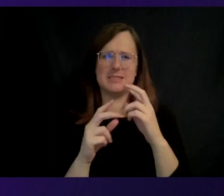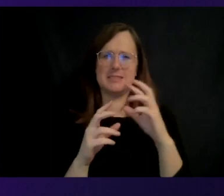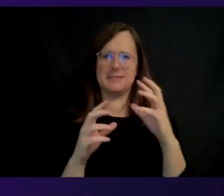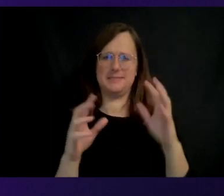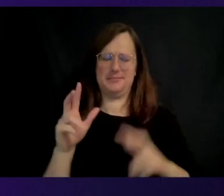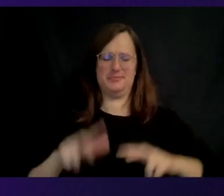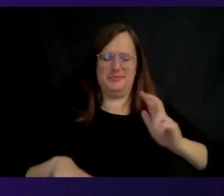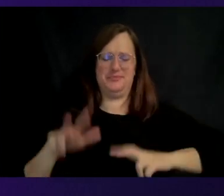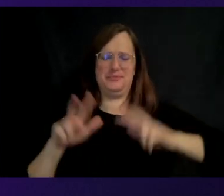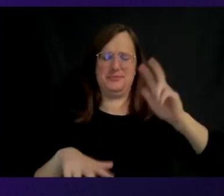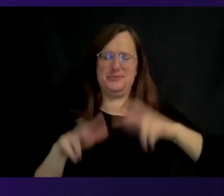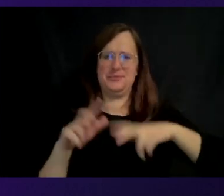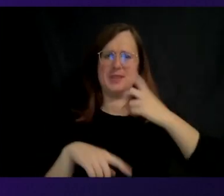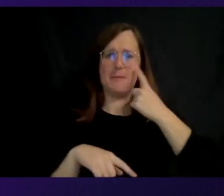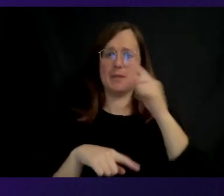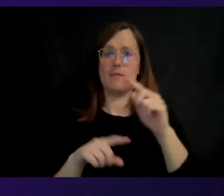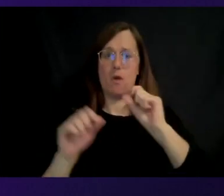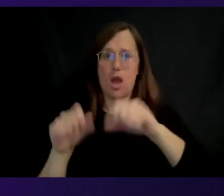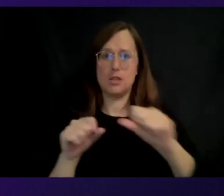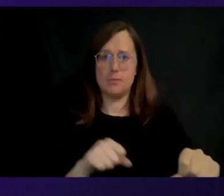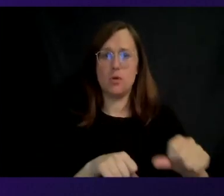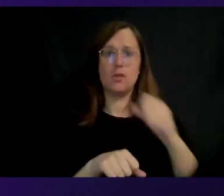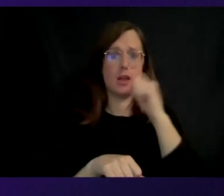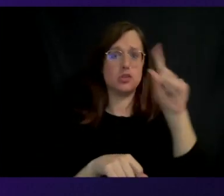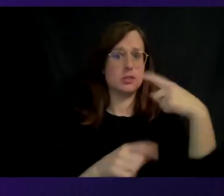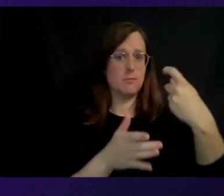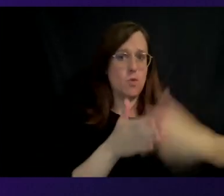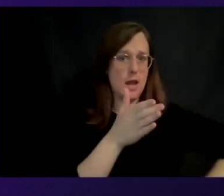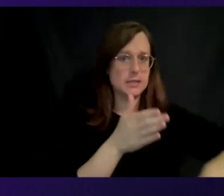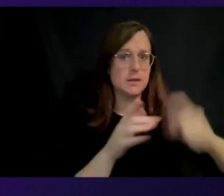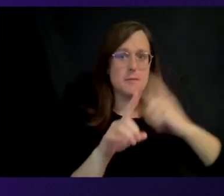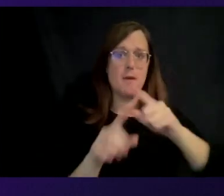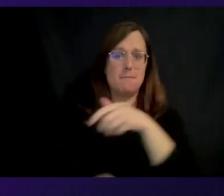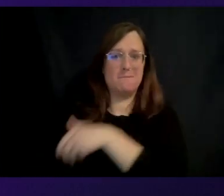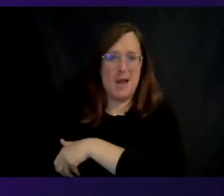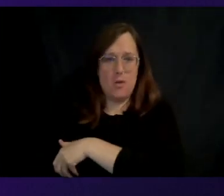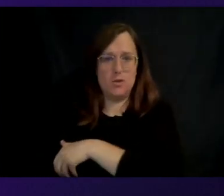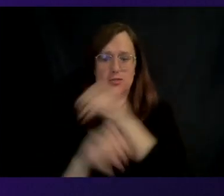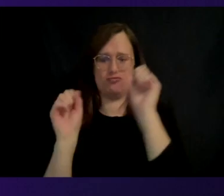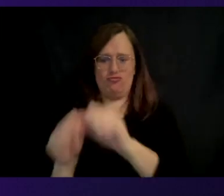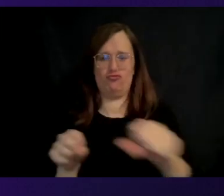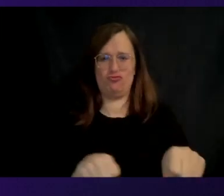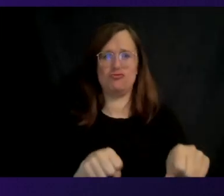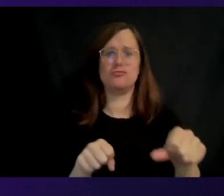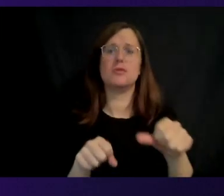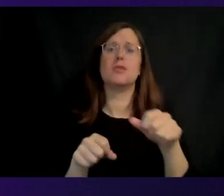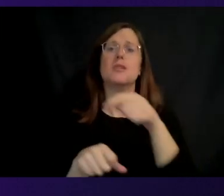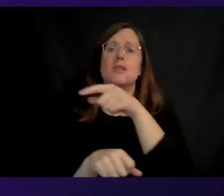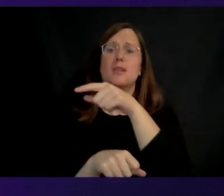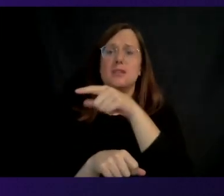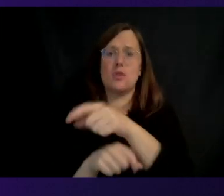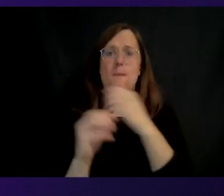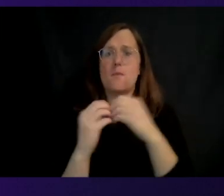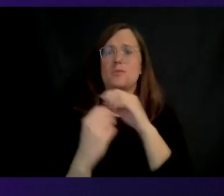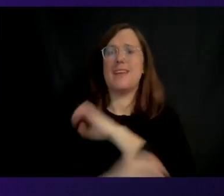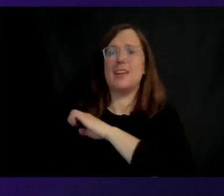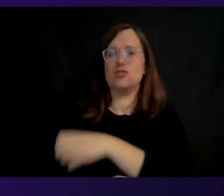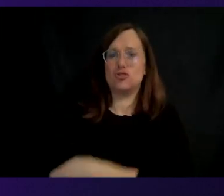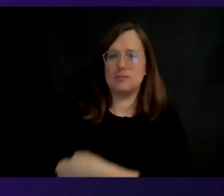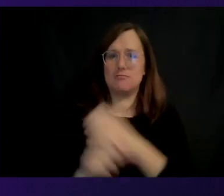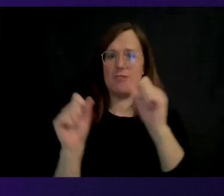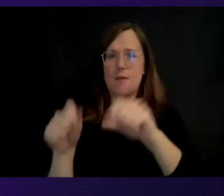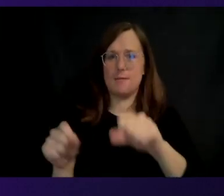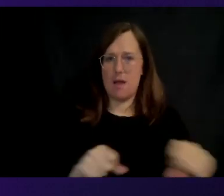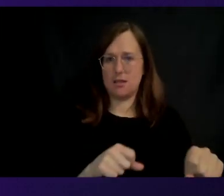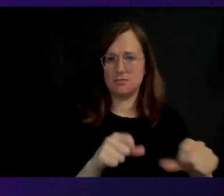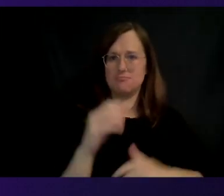not just price performance, but optimal power performance. So they are the most energy optimized. Secondly, we also